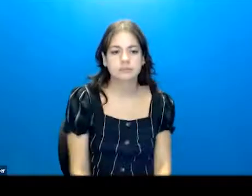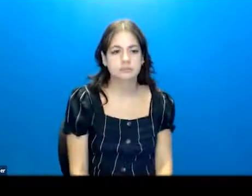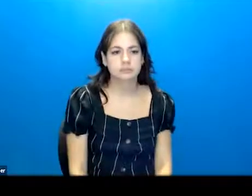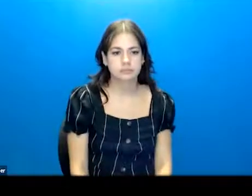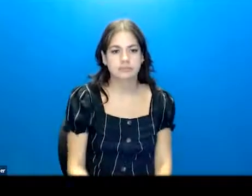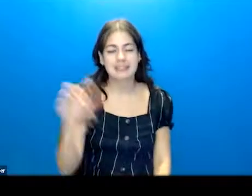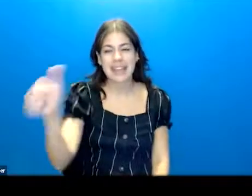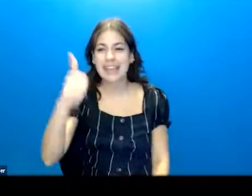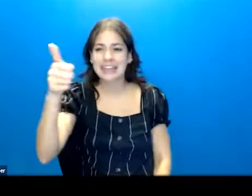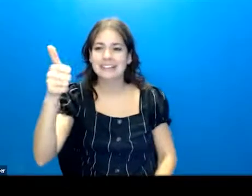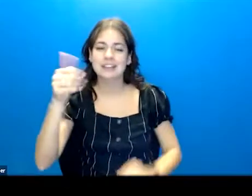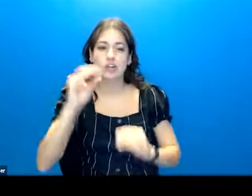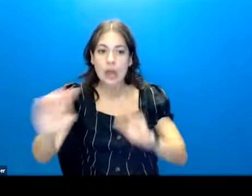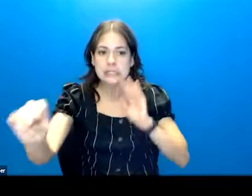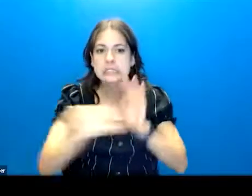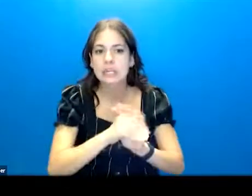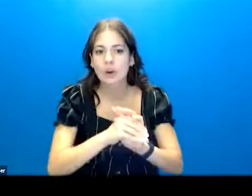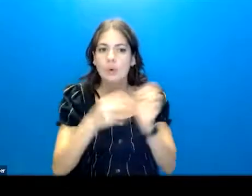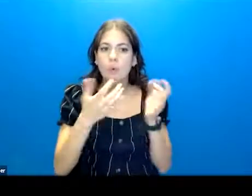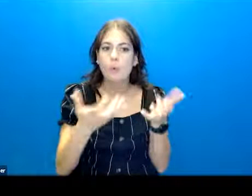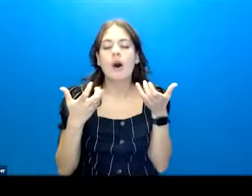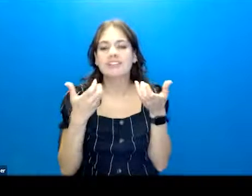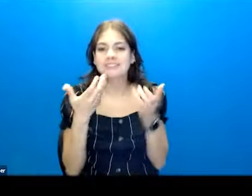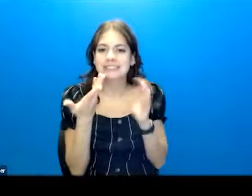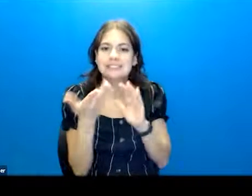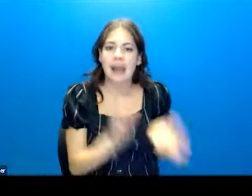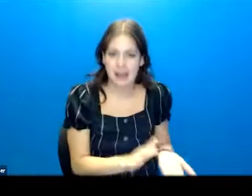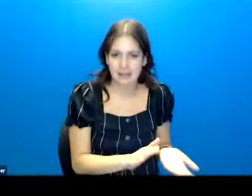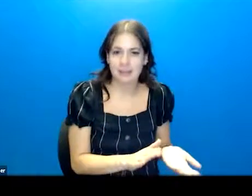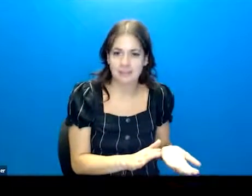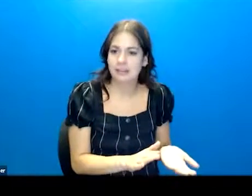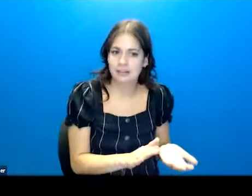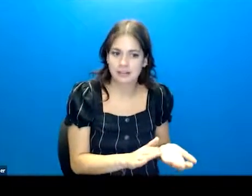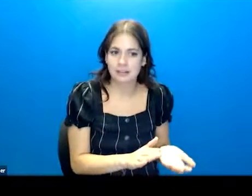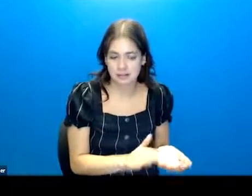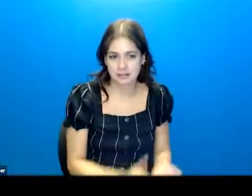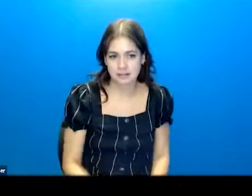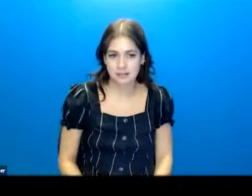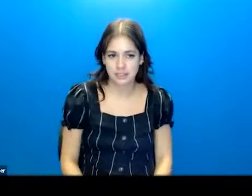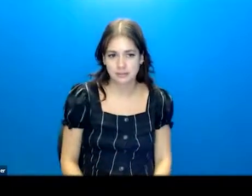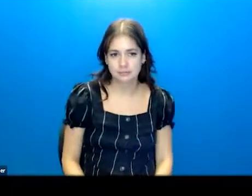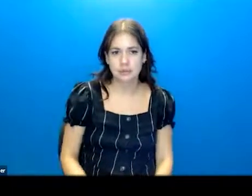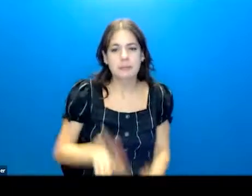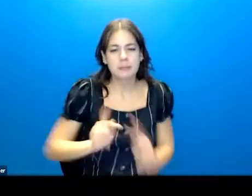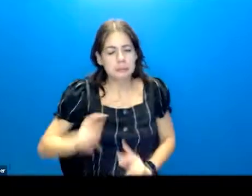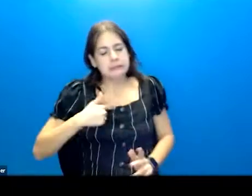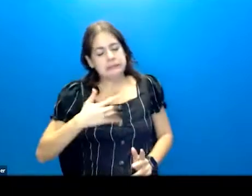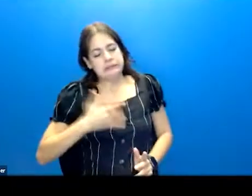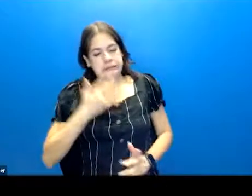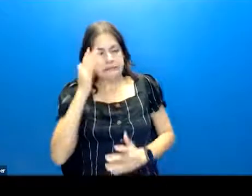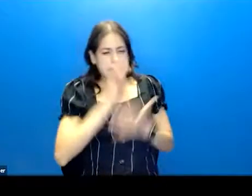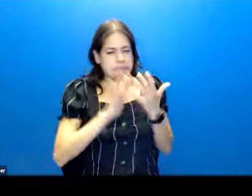Any non-zero intent to die counts. People have mixed feelings.